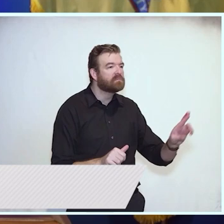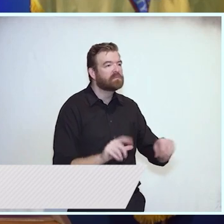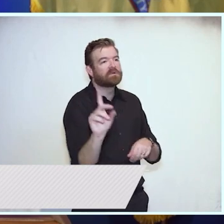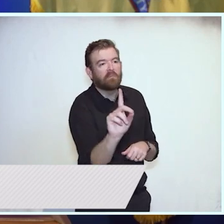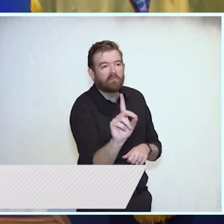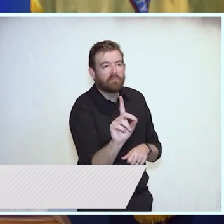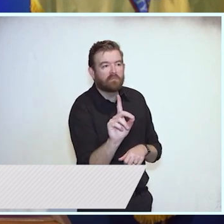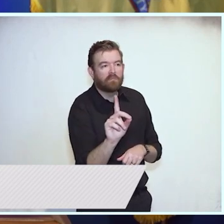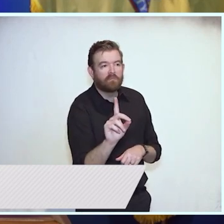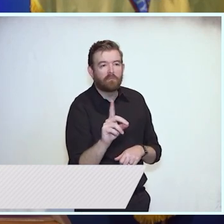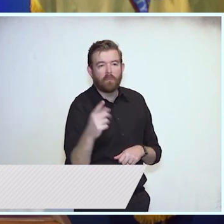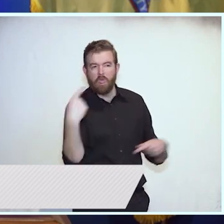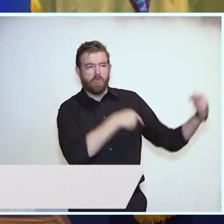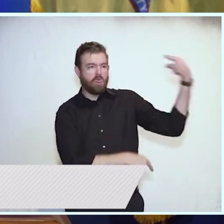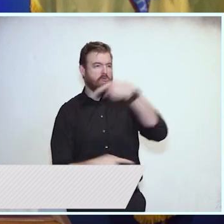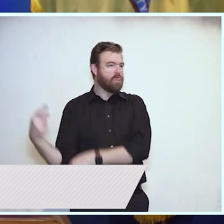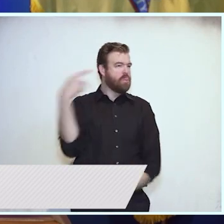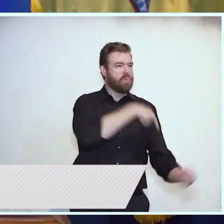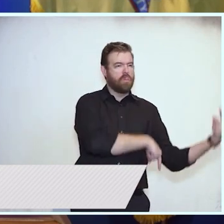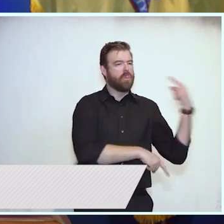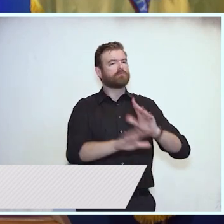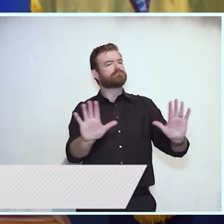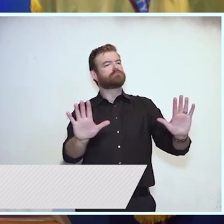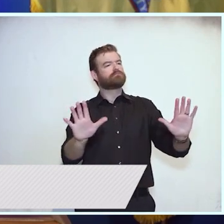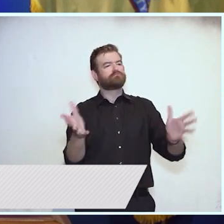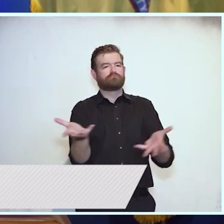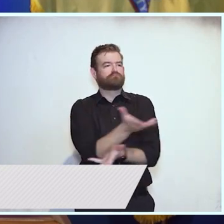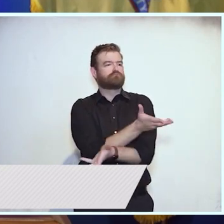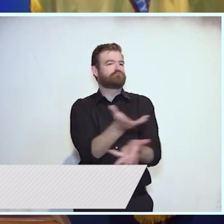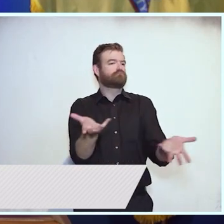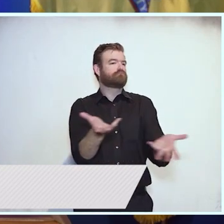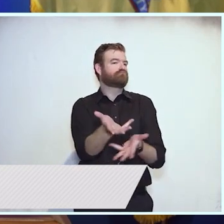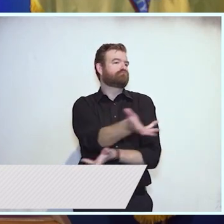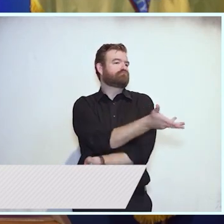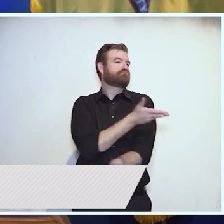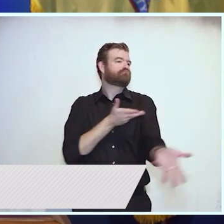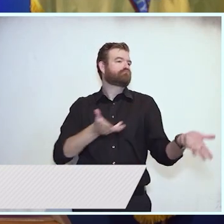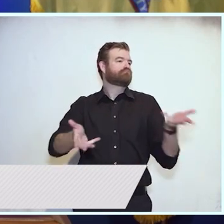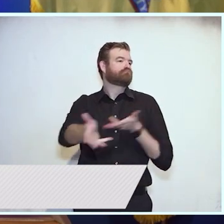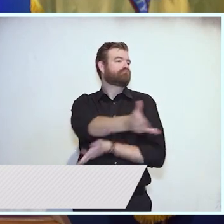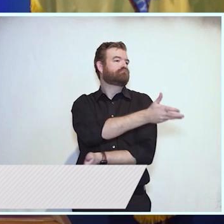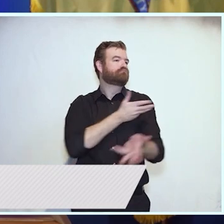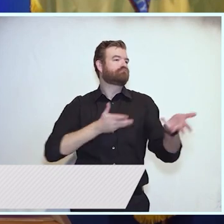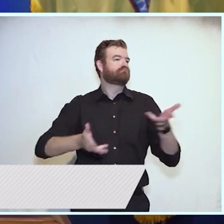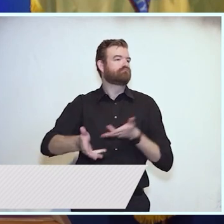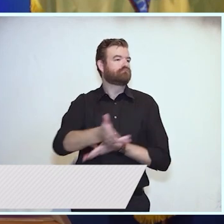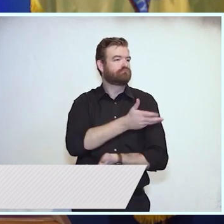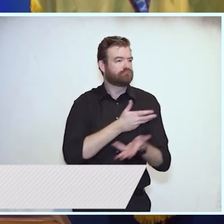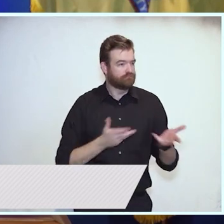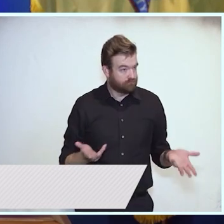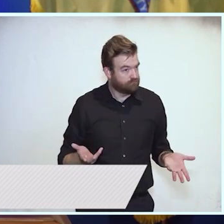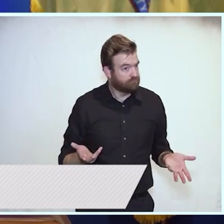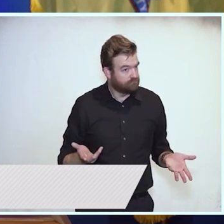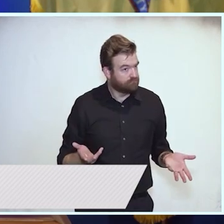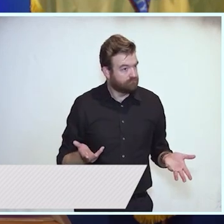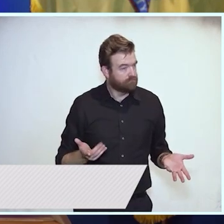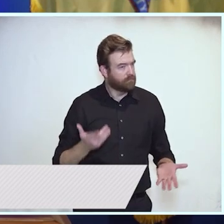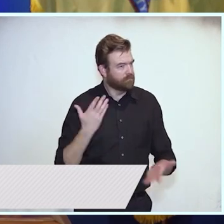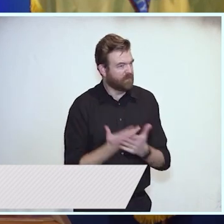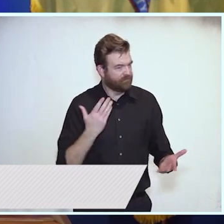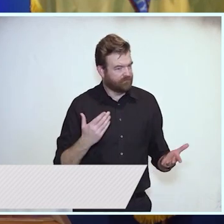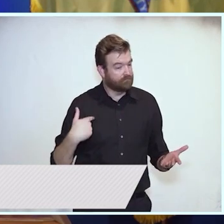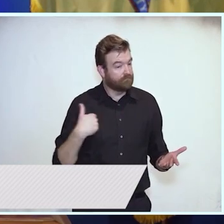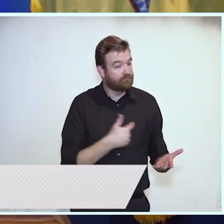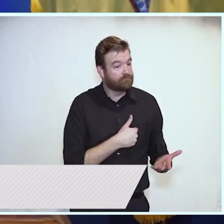each other and get back to talking with each other. Let's prove that our words have actual value and meaning and let's prove that our